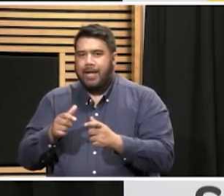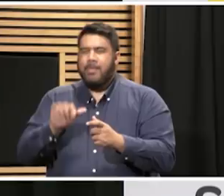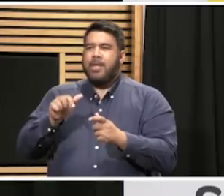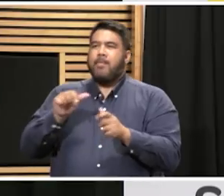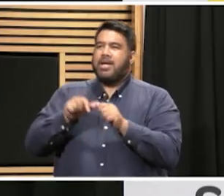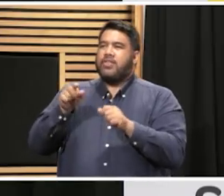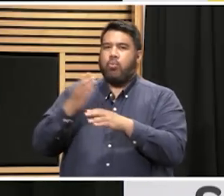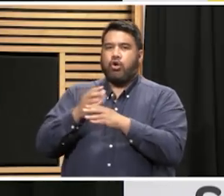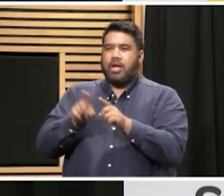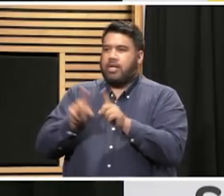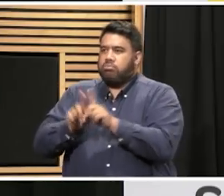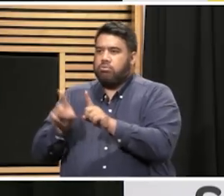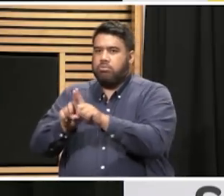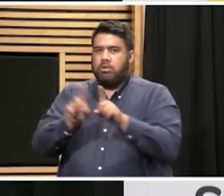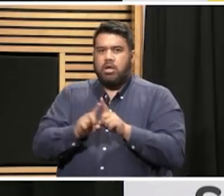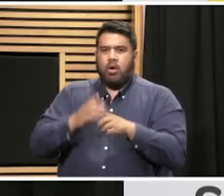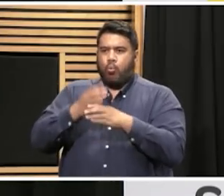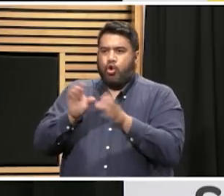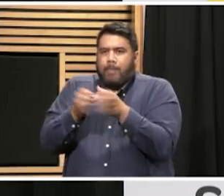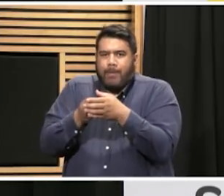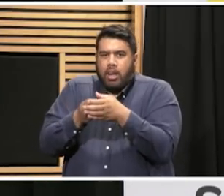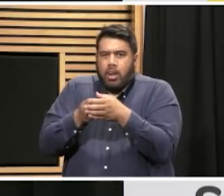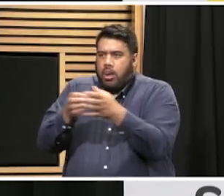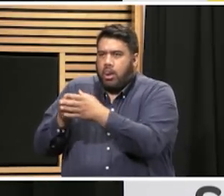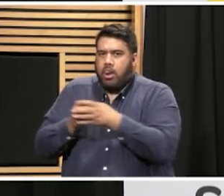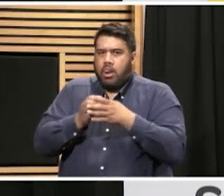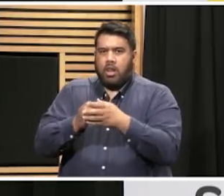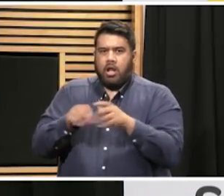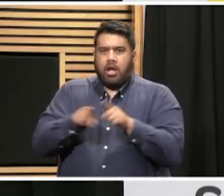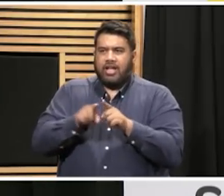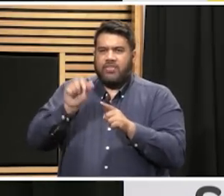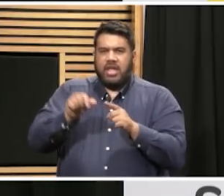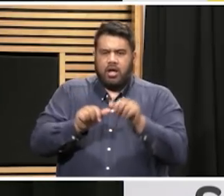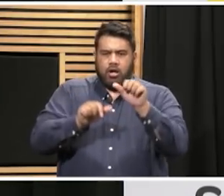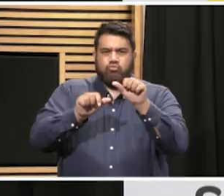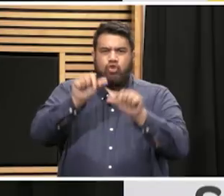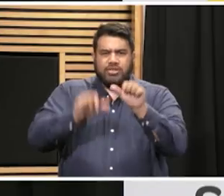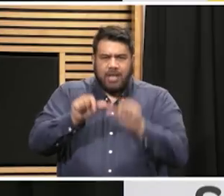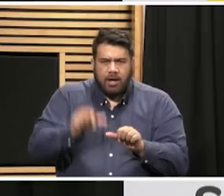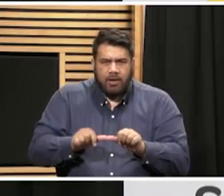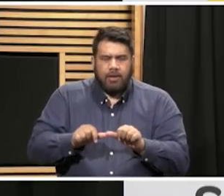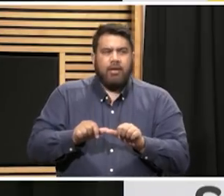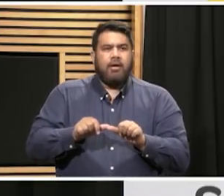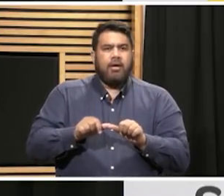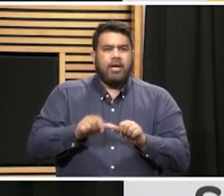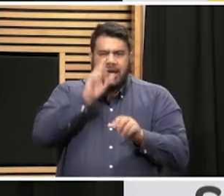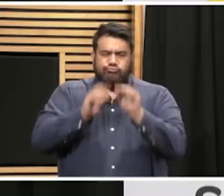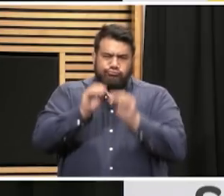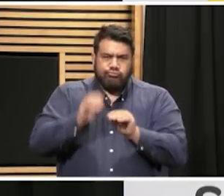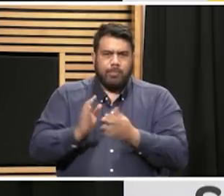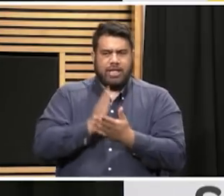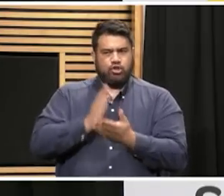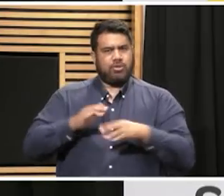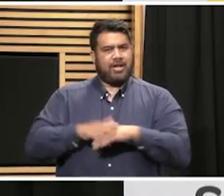aren't going into so many homes or special rostering? Yes, actually, I know that home and community support providers